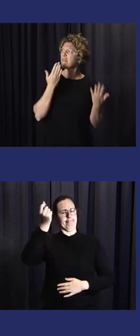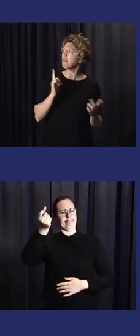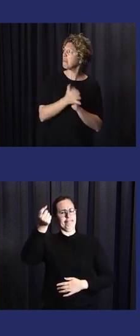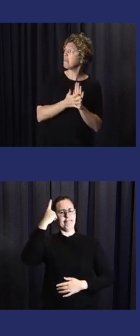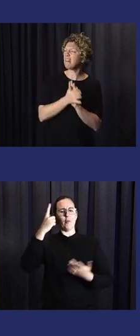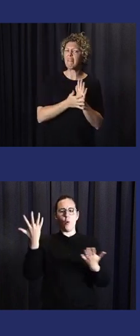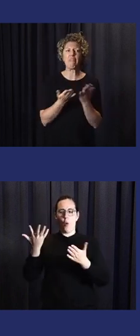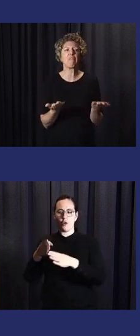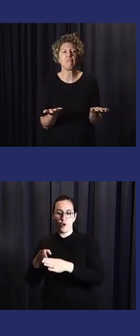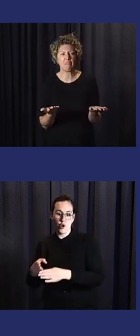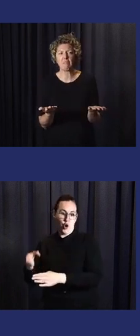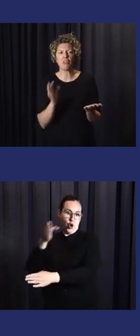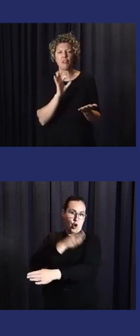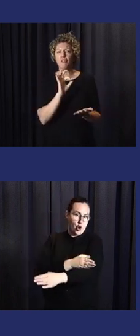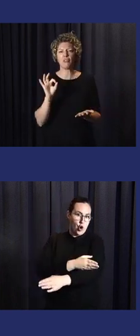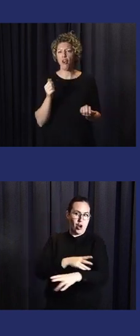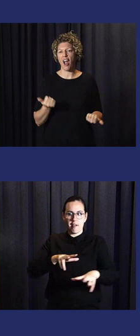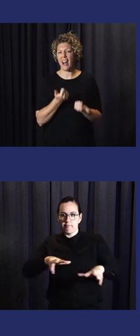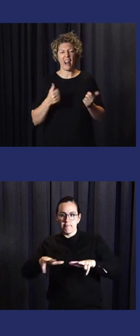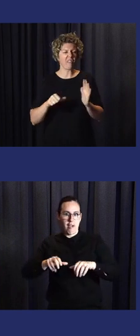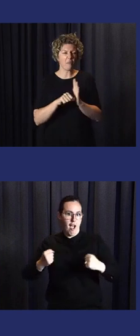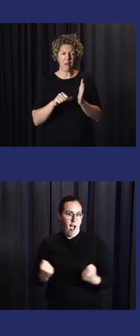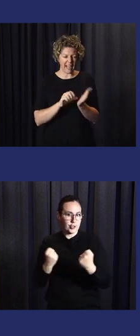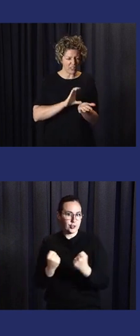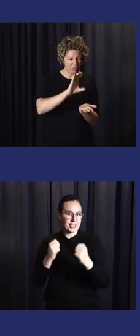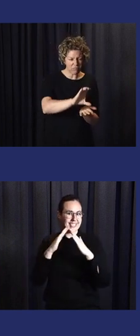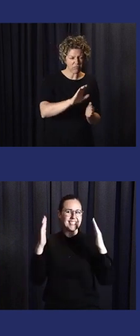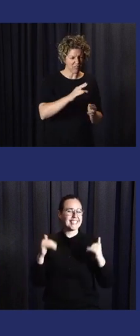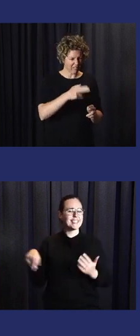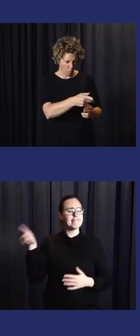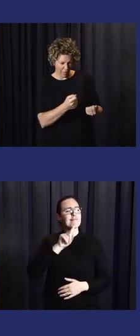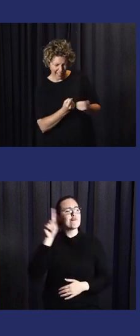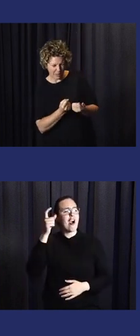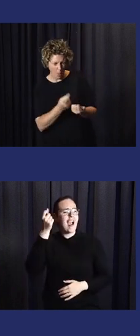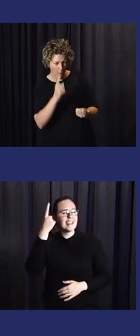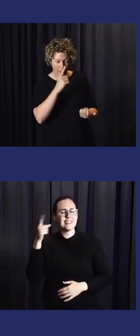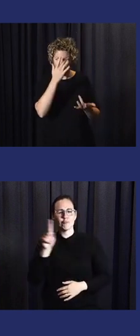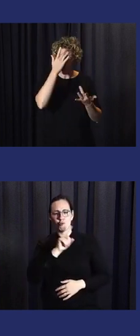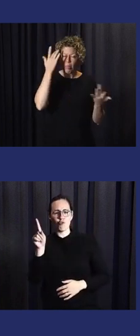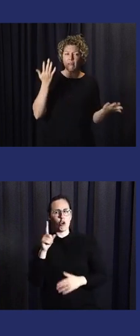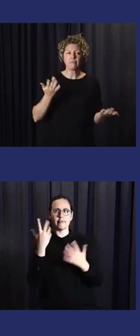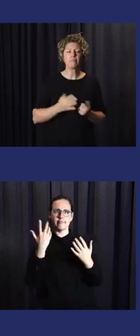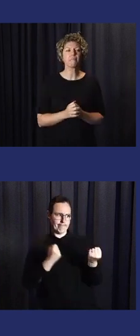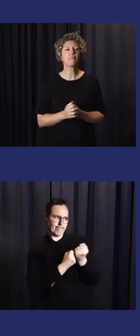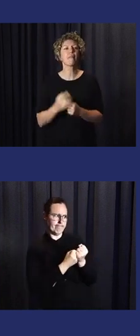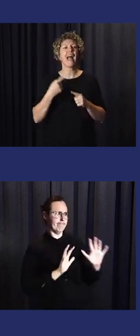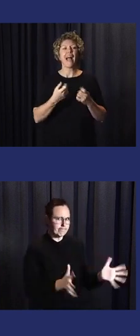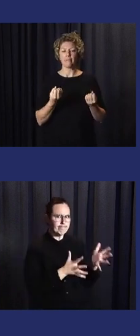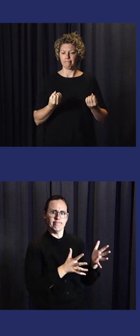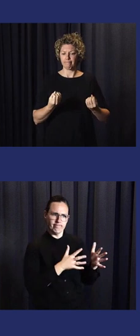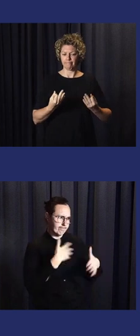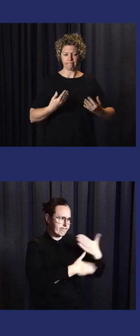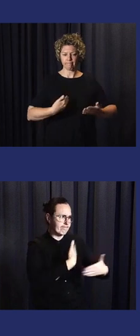actions systems. And also lack of dedicated financing resources allocated to the disaster management